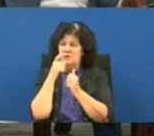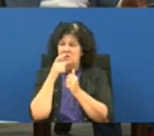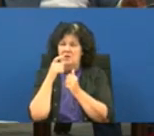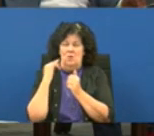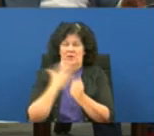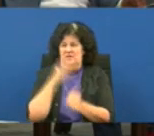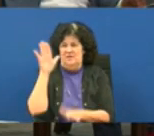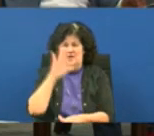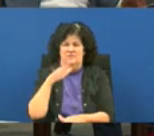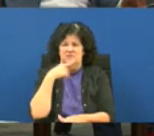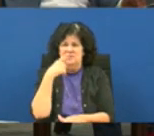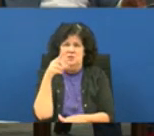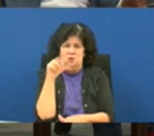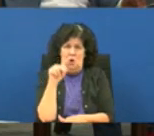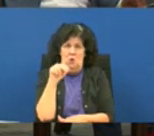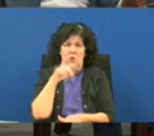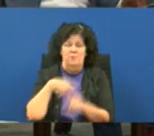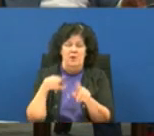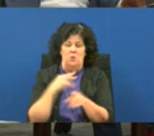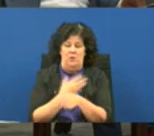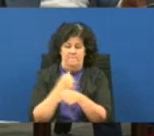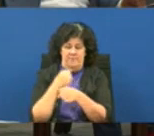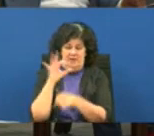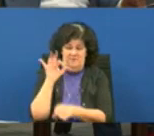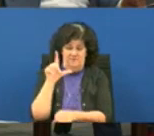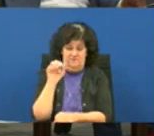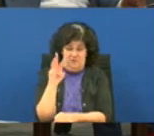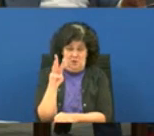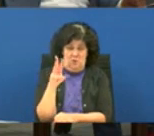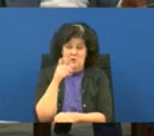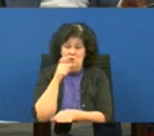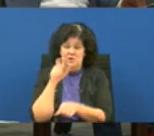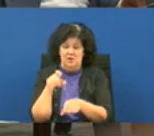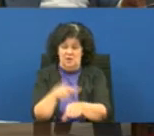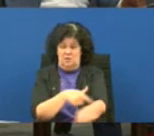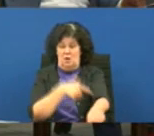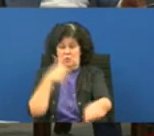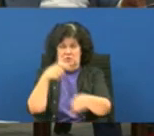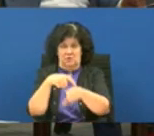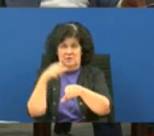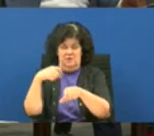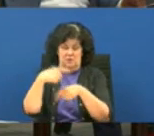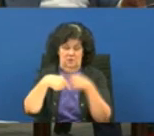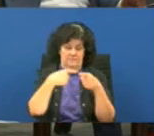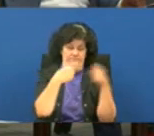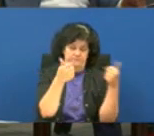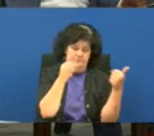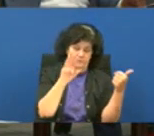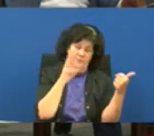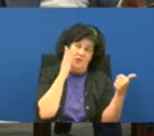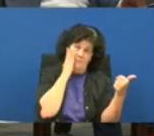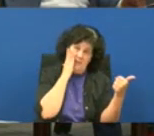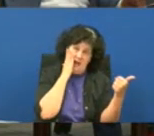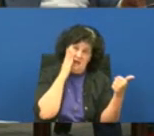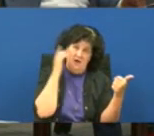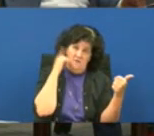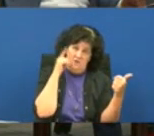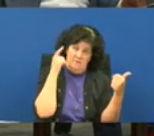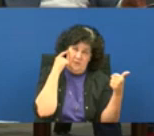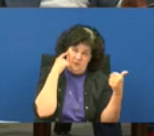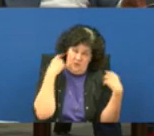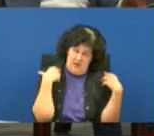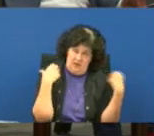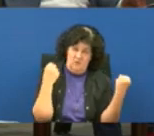going to be no but we create flow so those that need longer periods of time they can go into that 16 bed unit for mental health services however